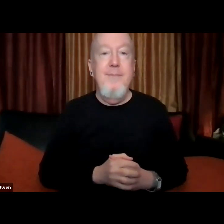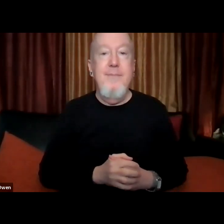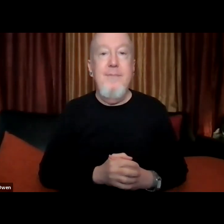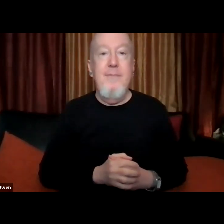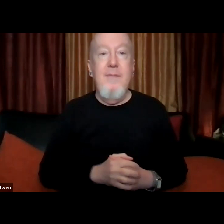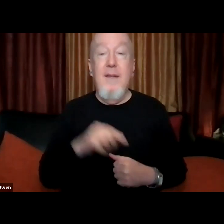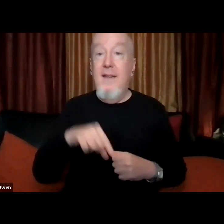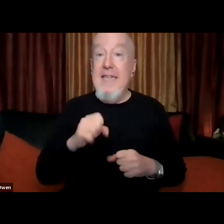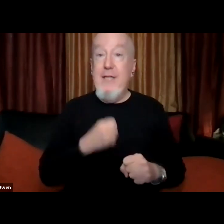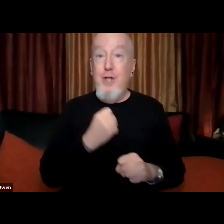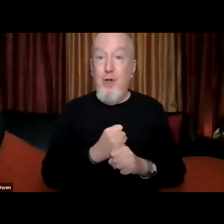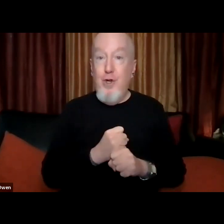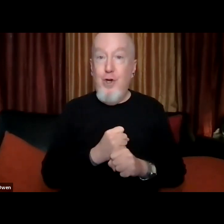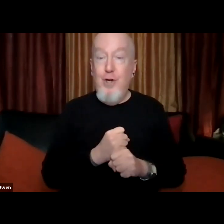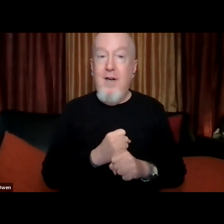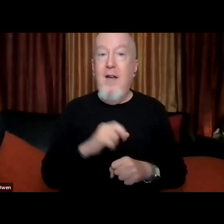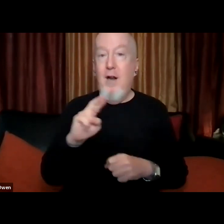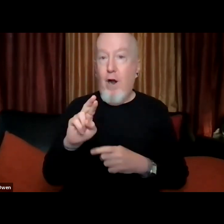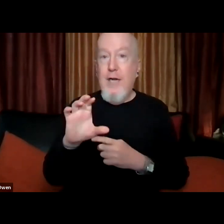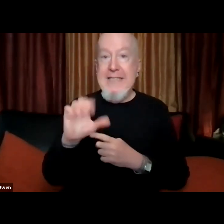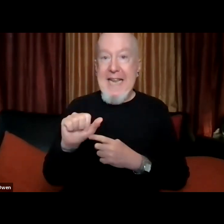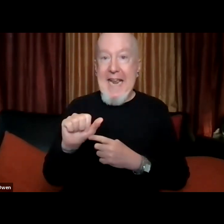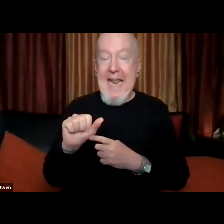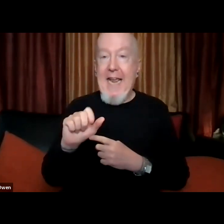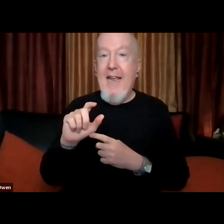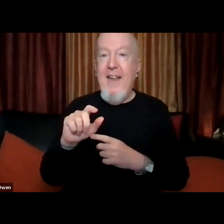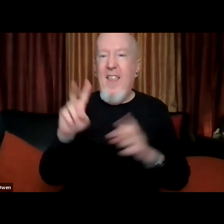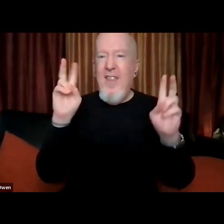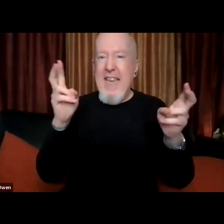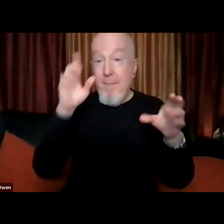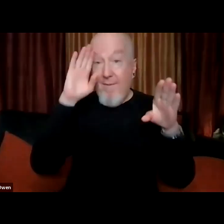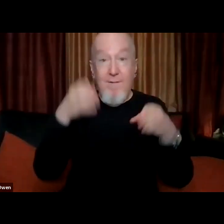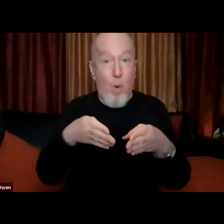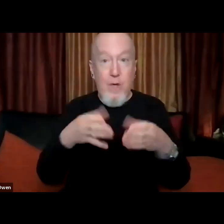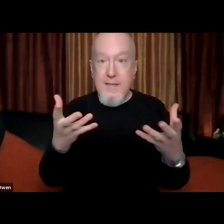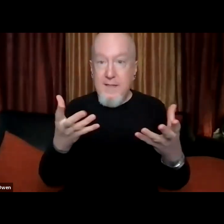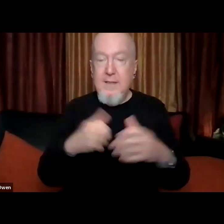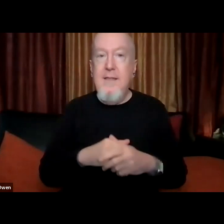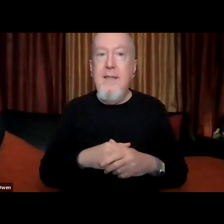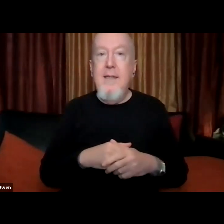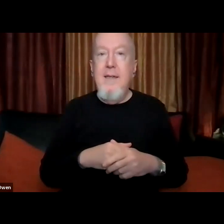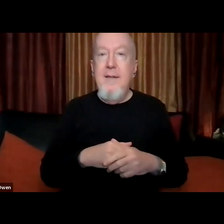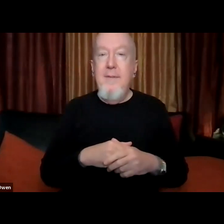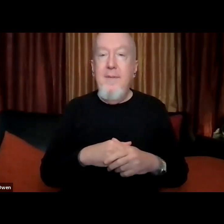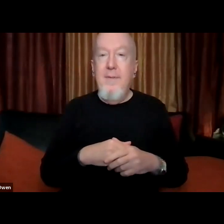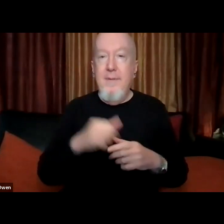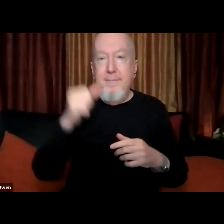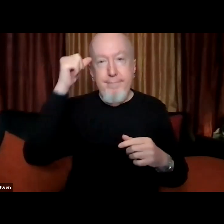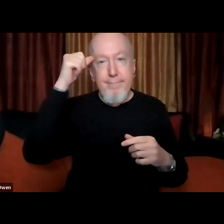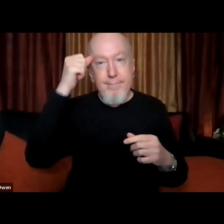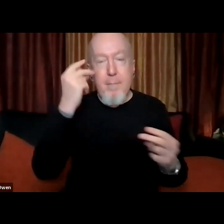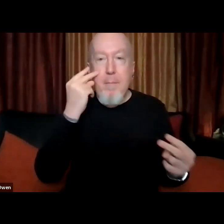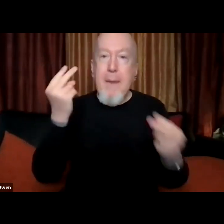this year the rca's thematic focus has been on memory studies in the